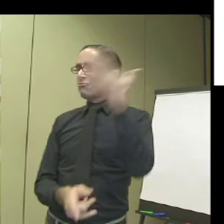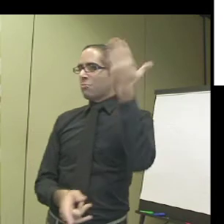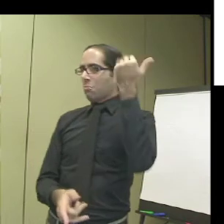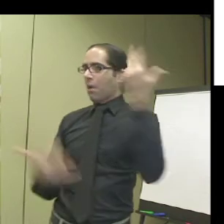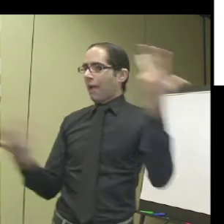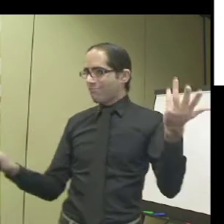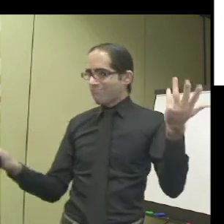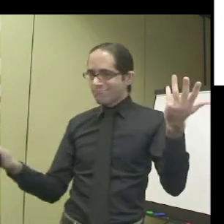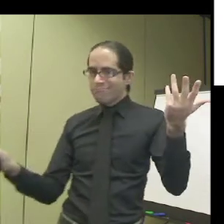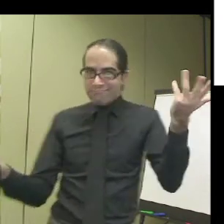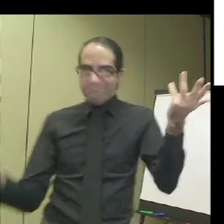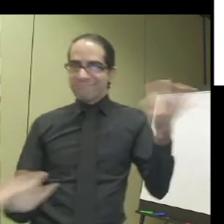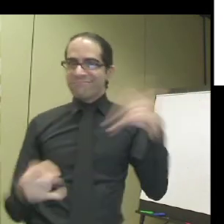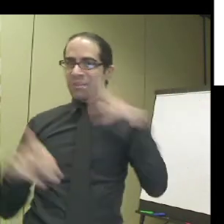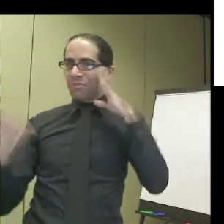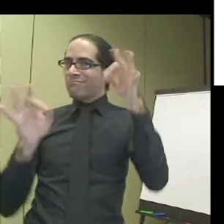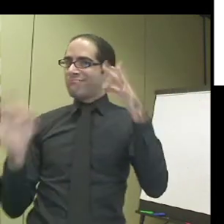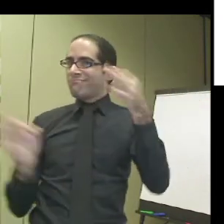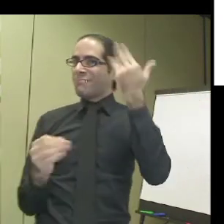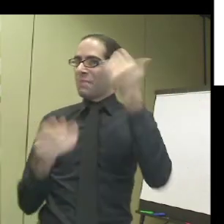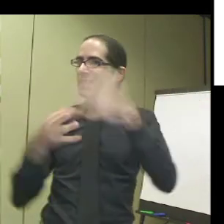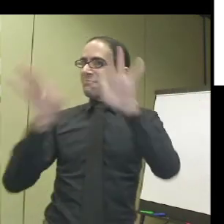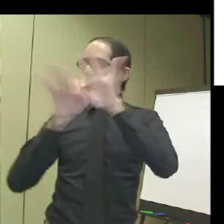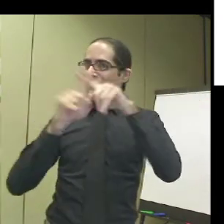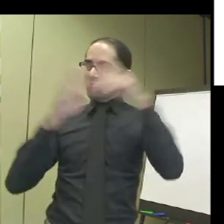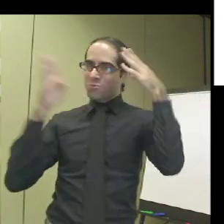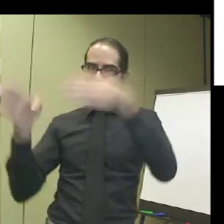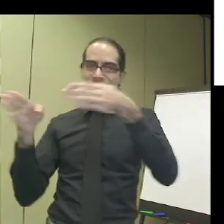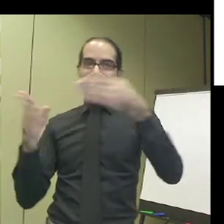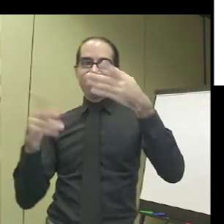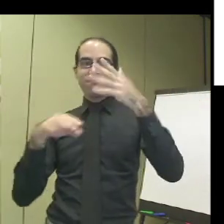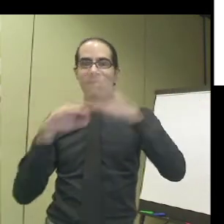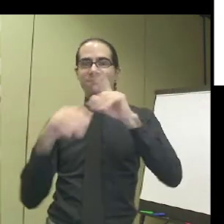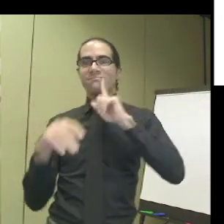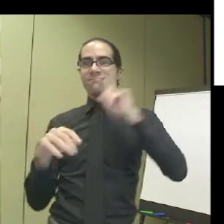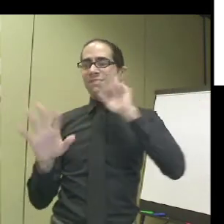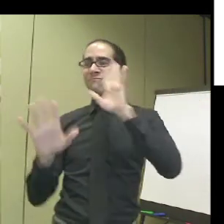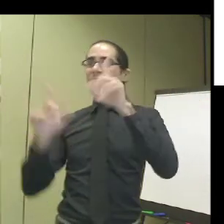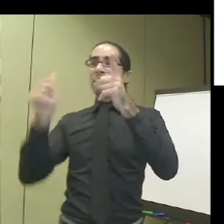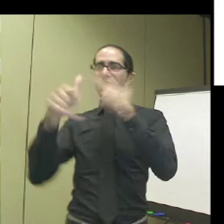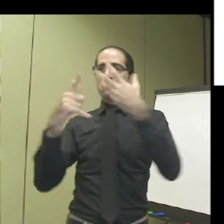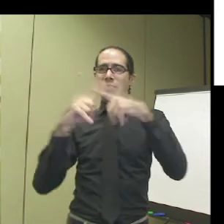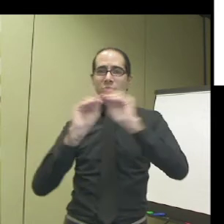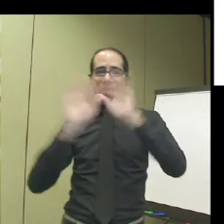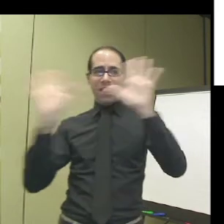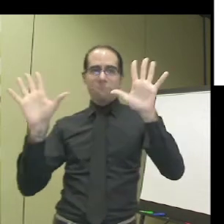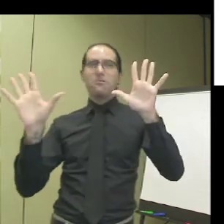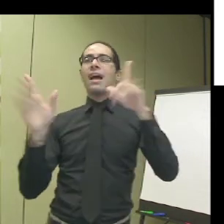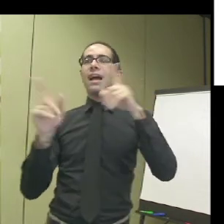About accessibility for deaf people. So why do we need this? Let me explain the importance of it.